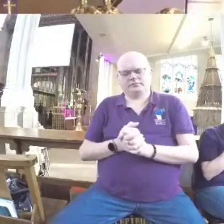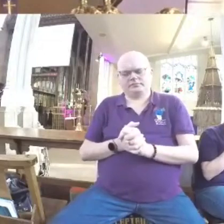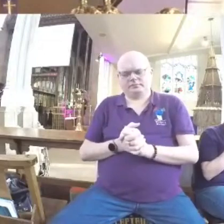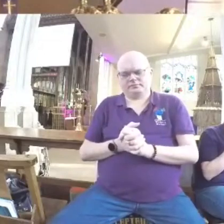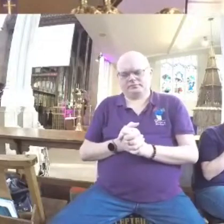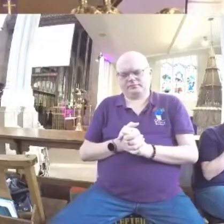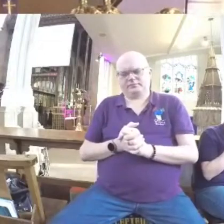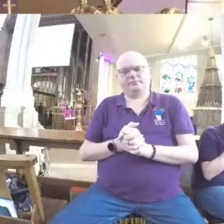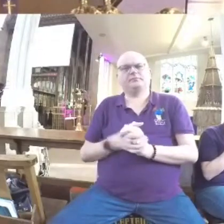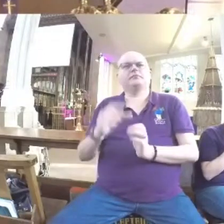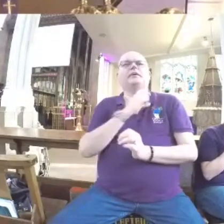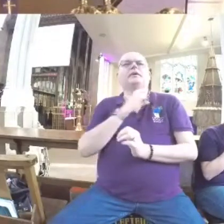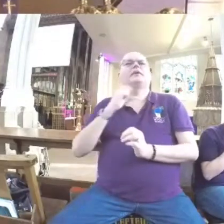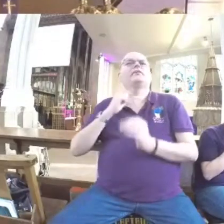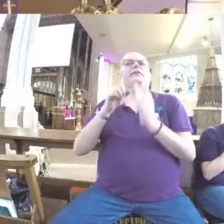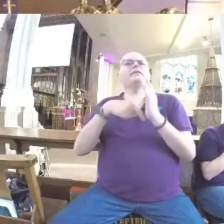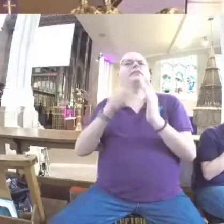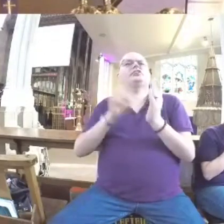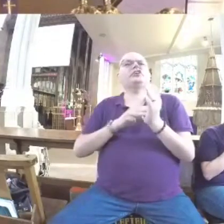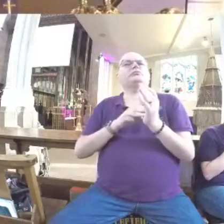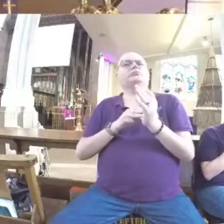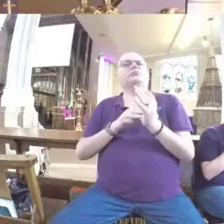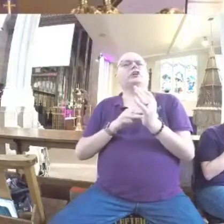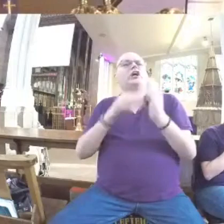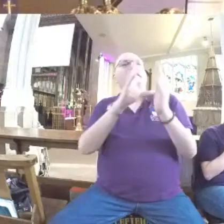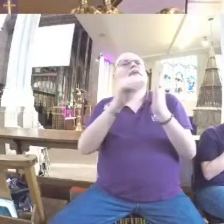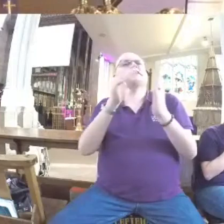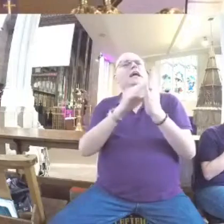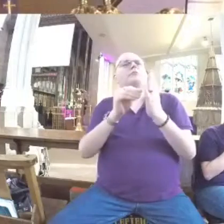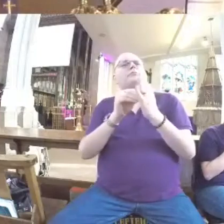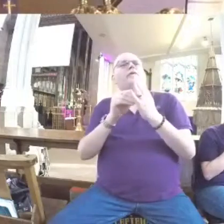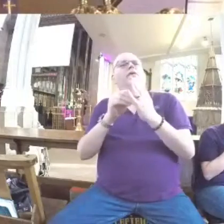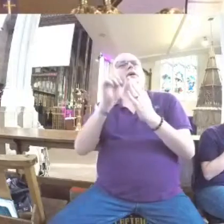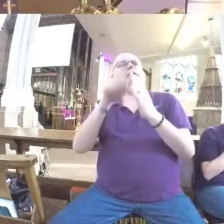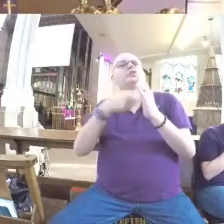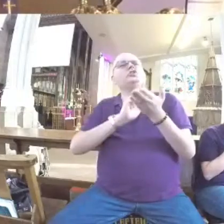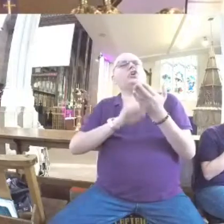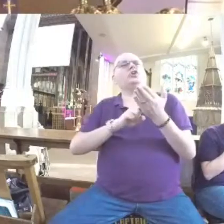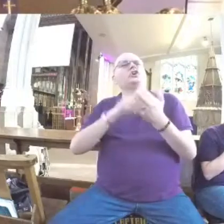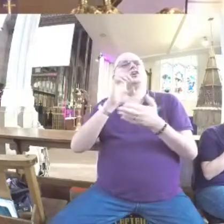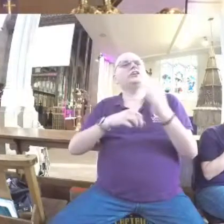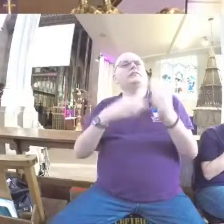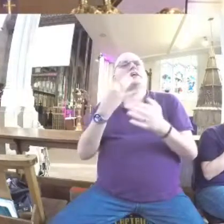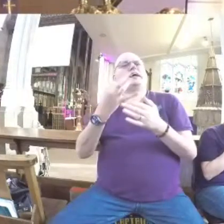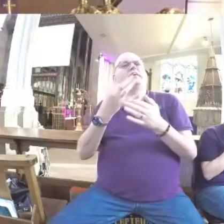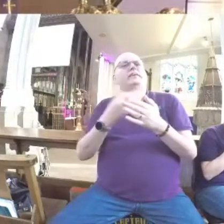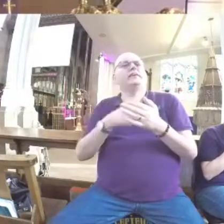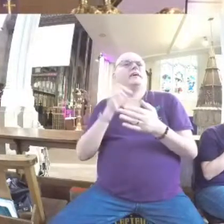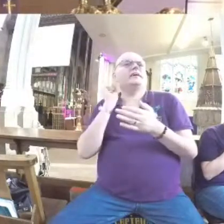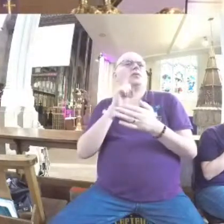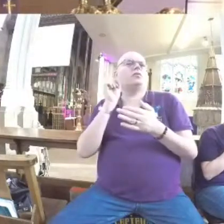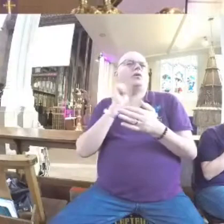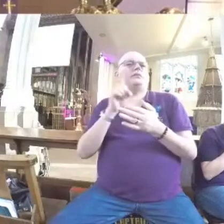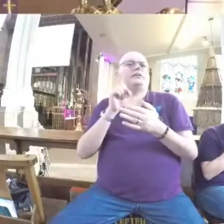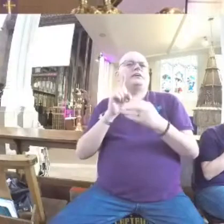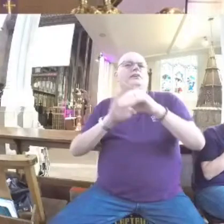And Reverend Jim spoke about another such example only two weeks ago in John chapter 8. There's a woman being brought to the temple courts, having been